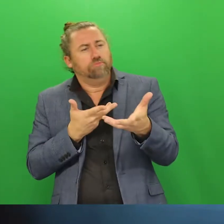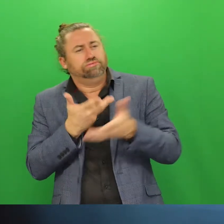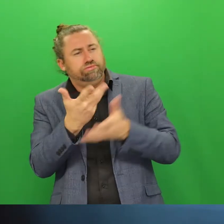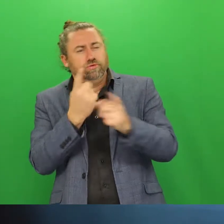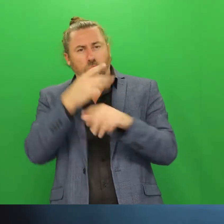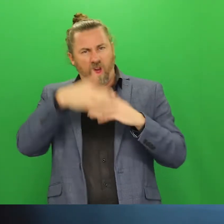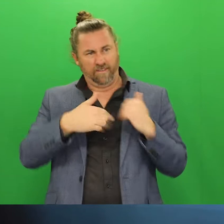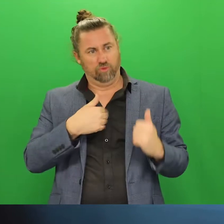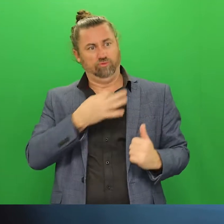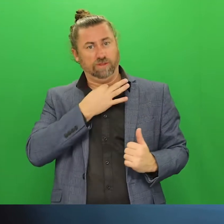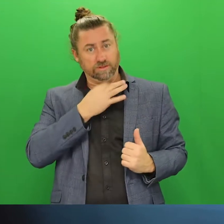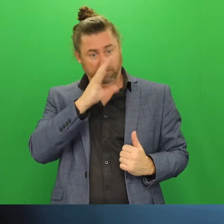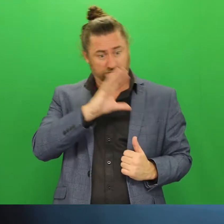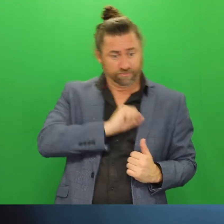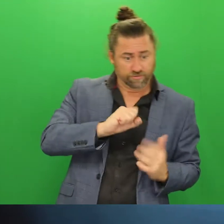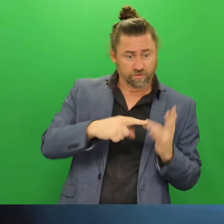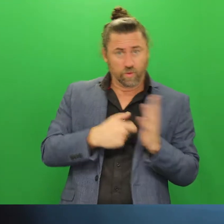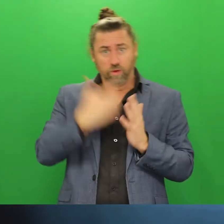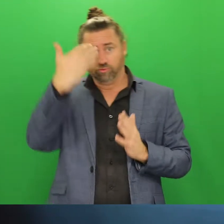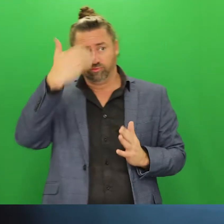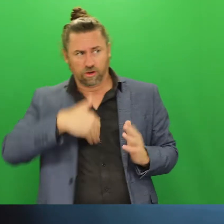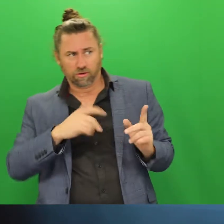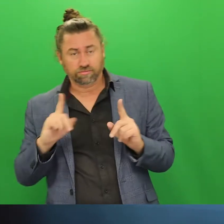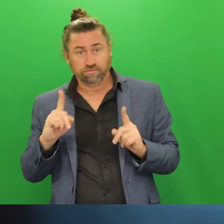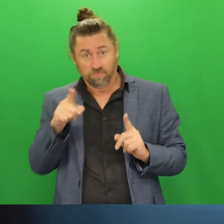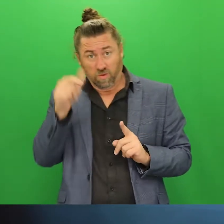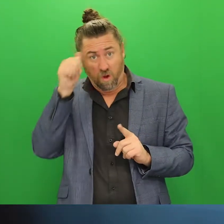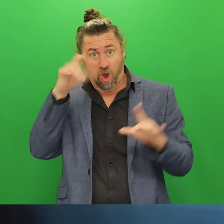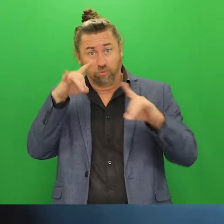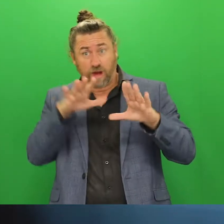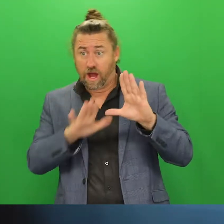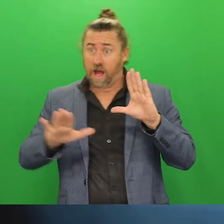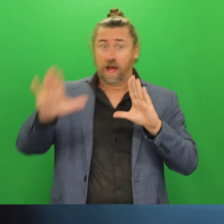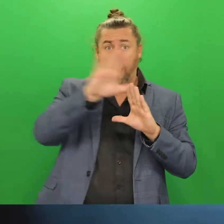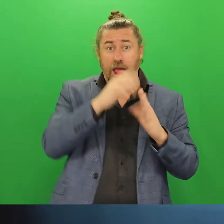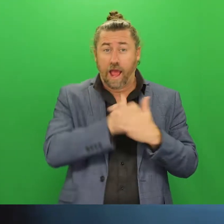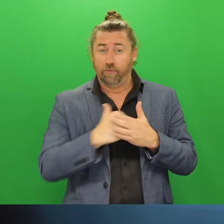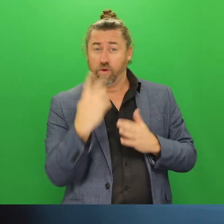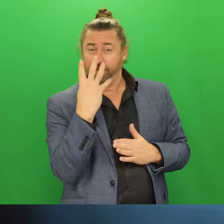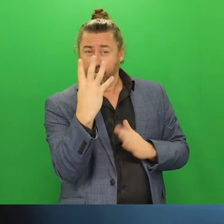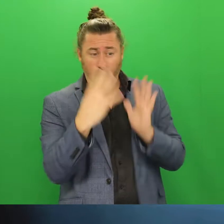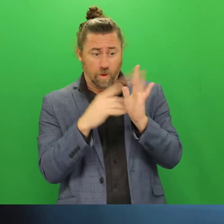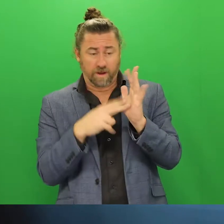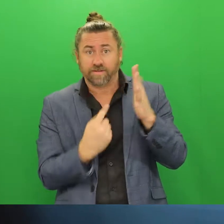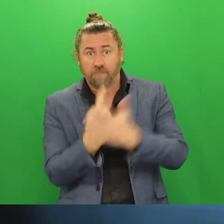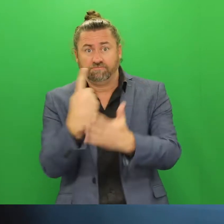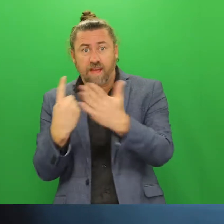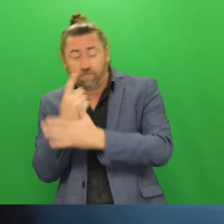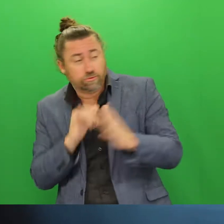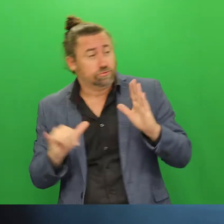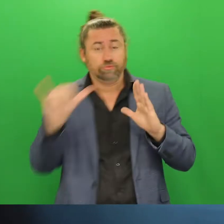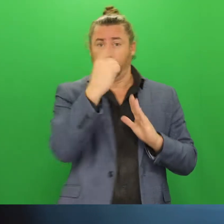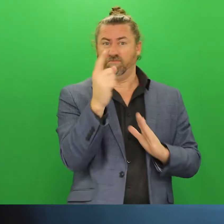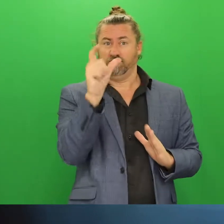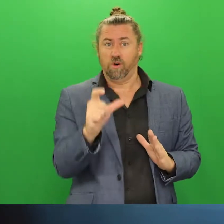of heart attack or stroke. Every four minutes, someone in Australia gets a heart attack or a stroke. So it's important that we are aware